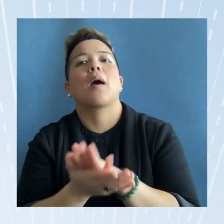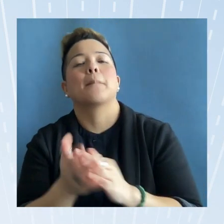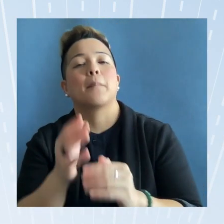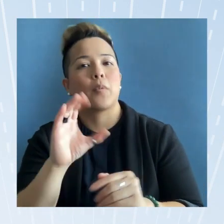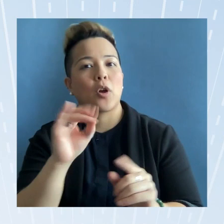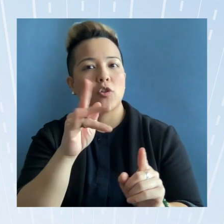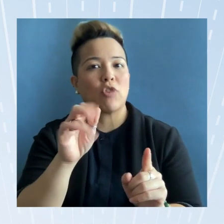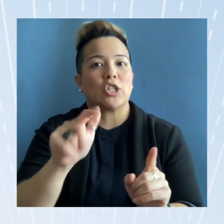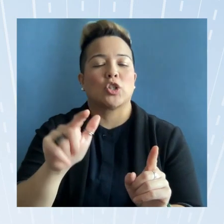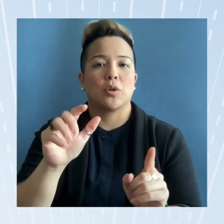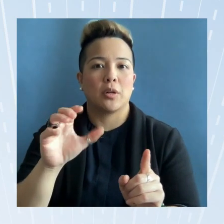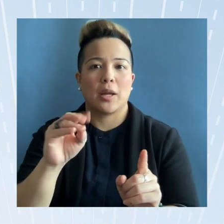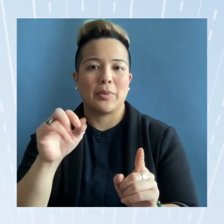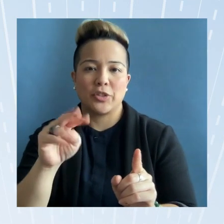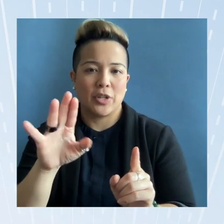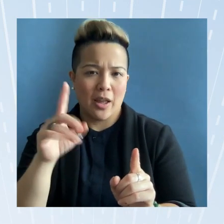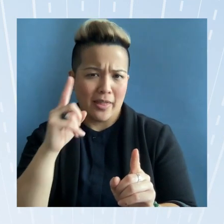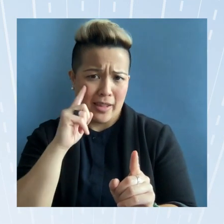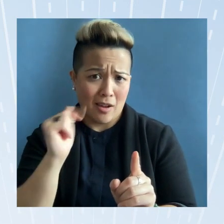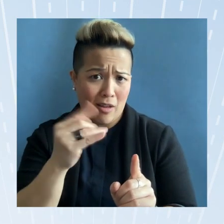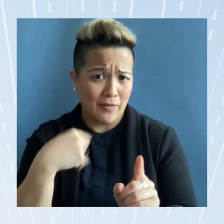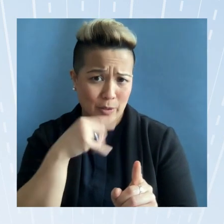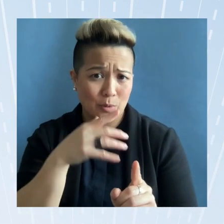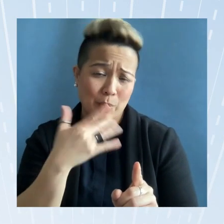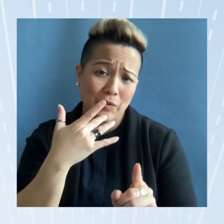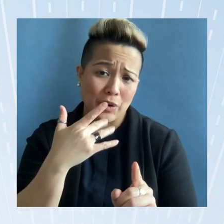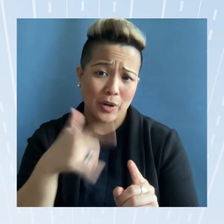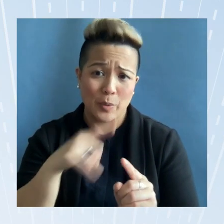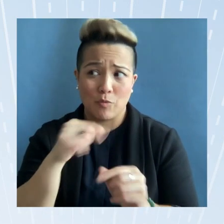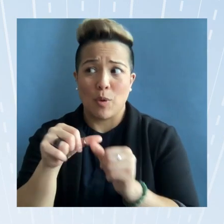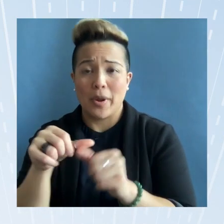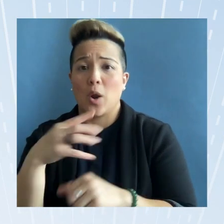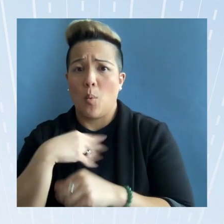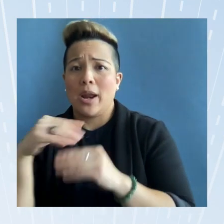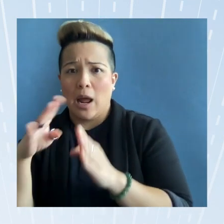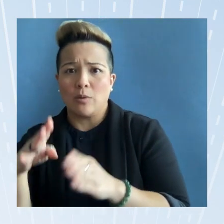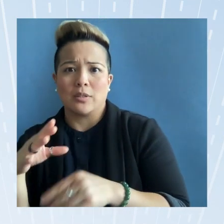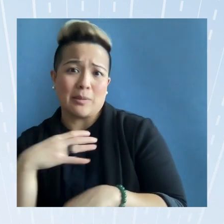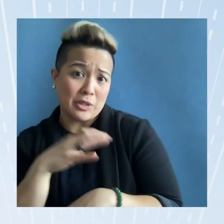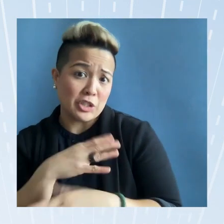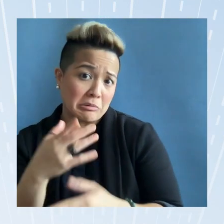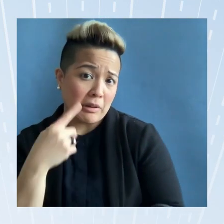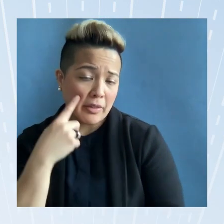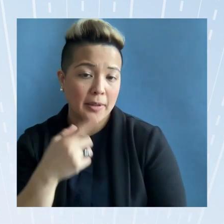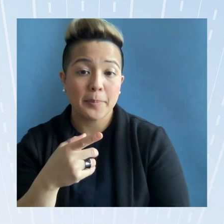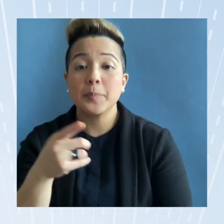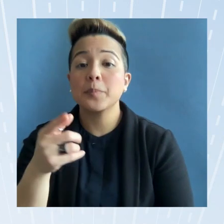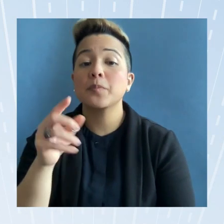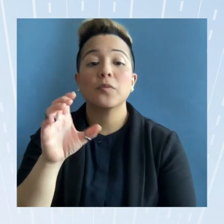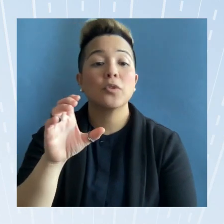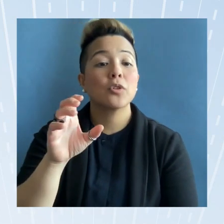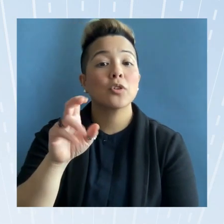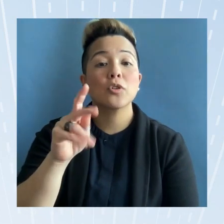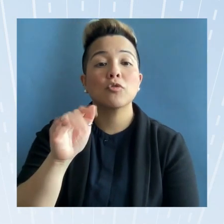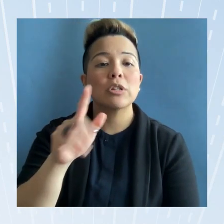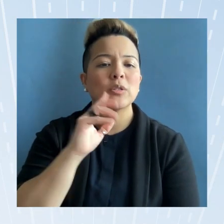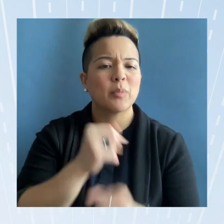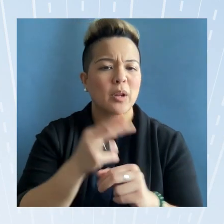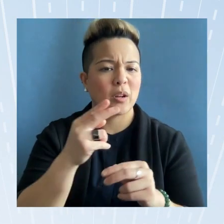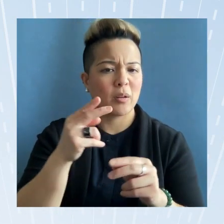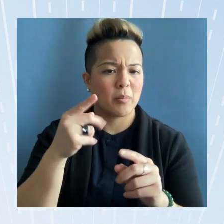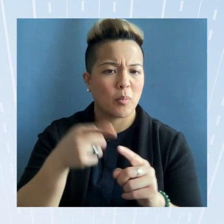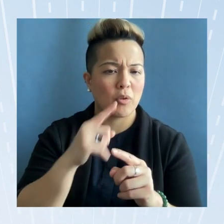think all of us would prefer that this remain a White House commission Grace Crystal's gonna just make a point really quickly